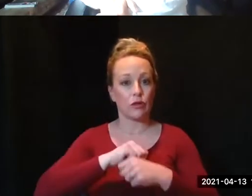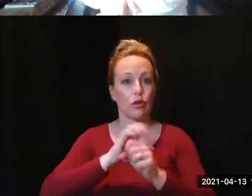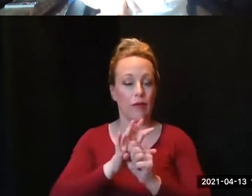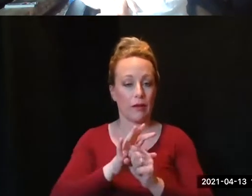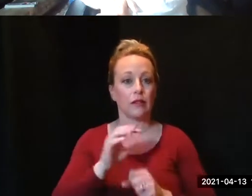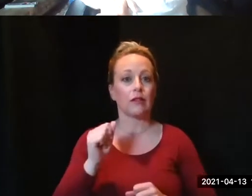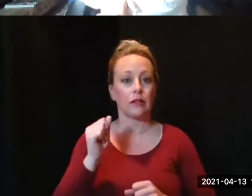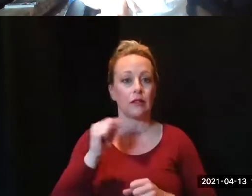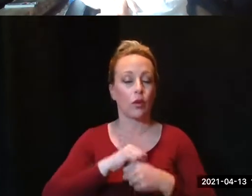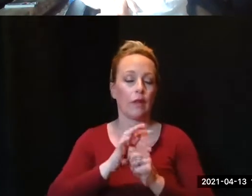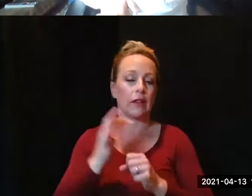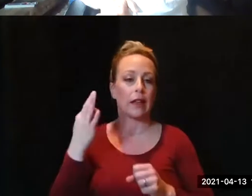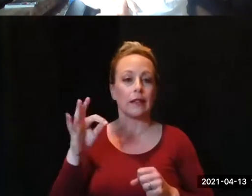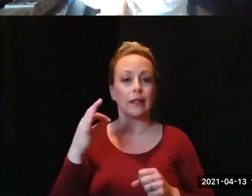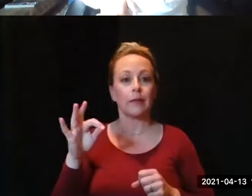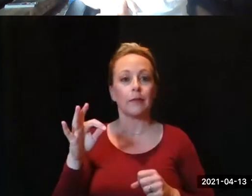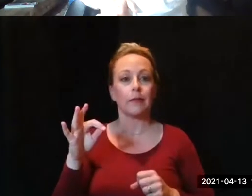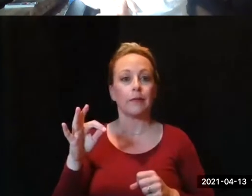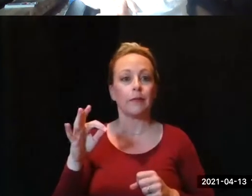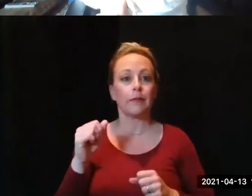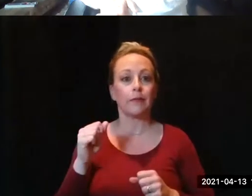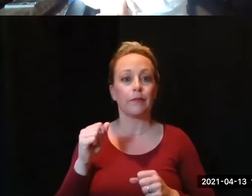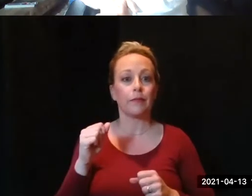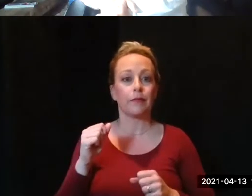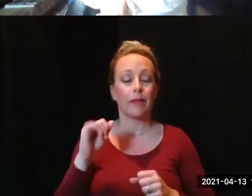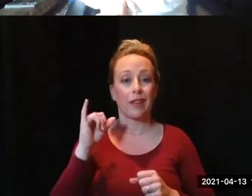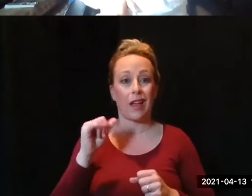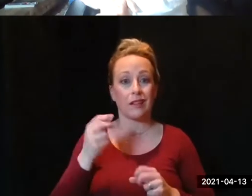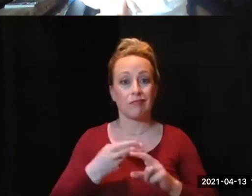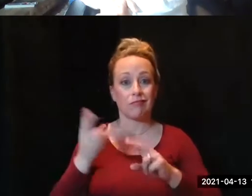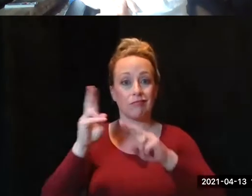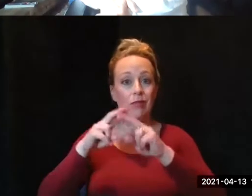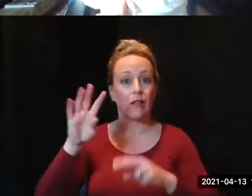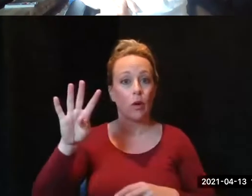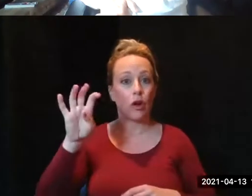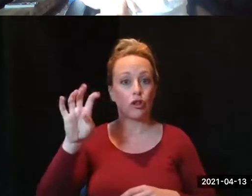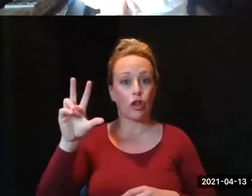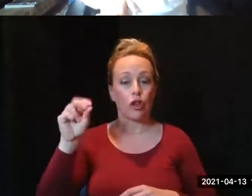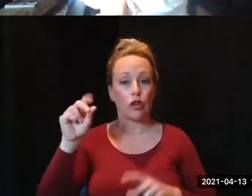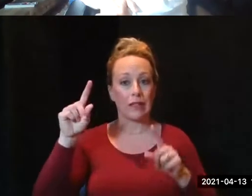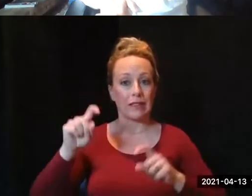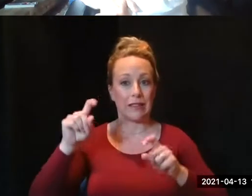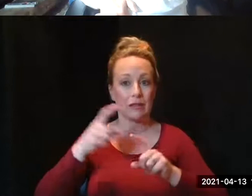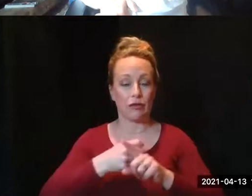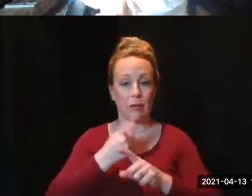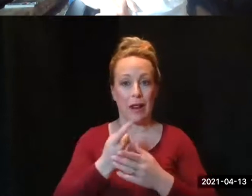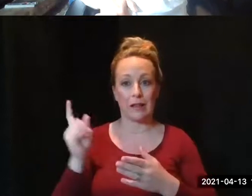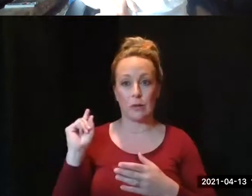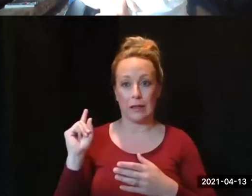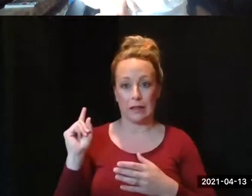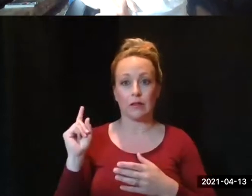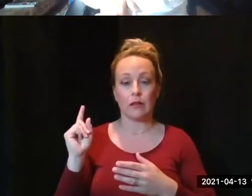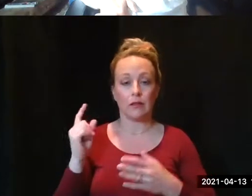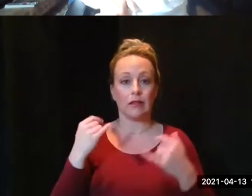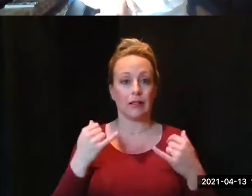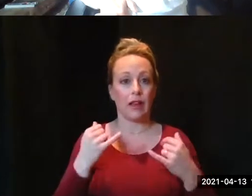COVID-19. That's up 430 tests from last week. We are at